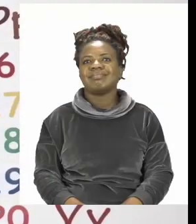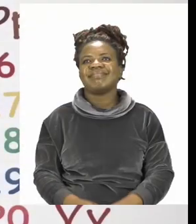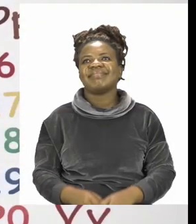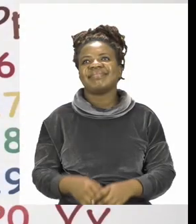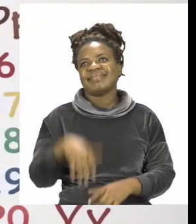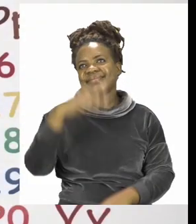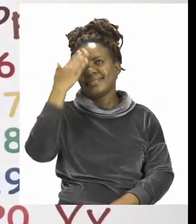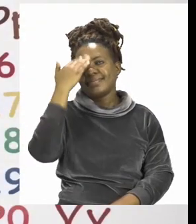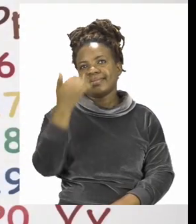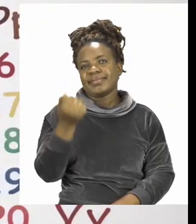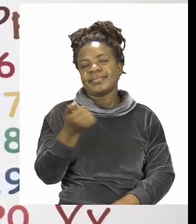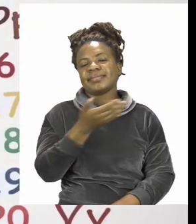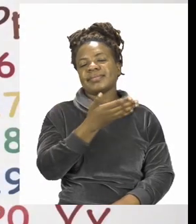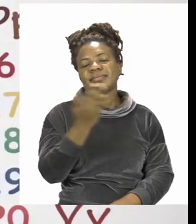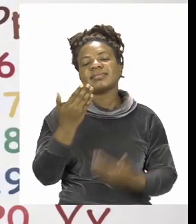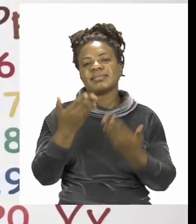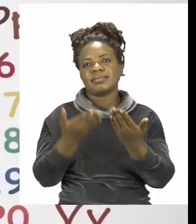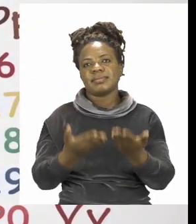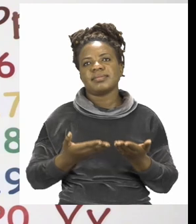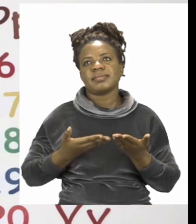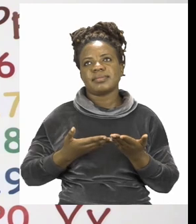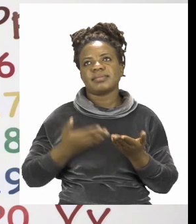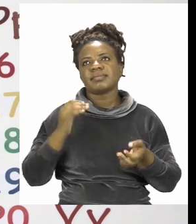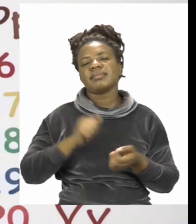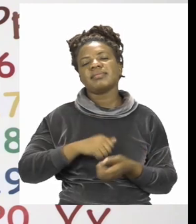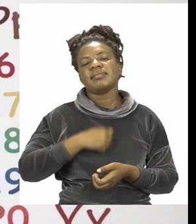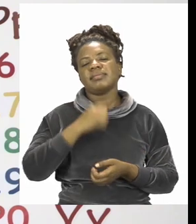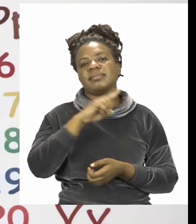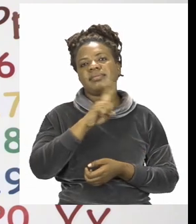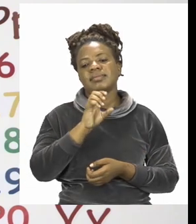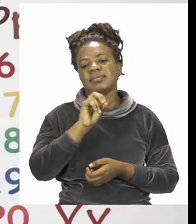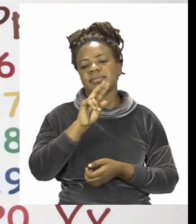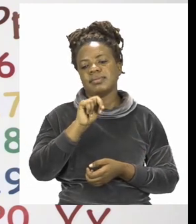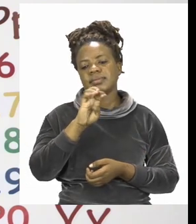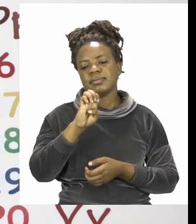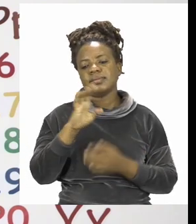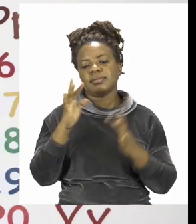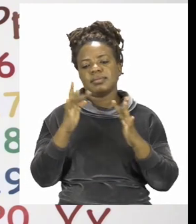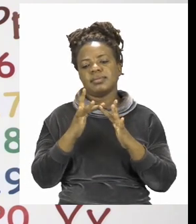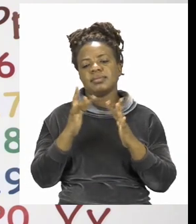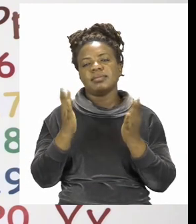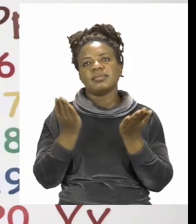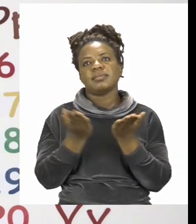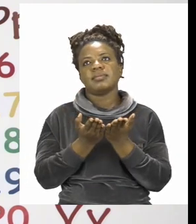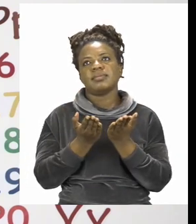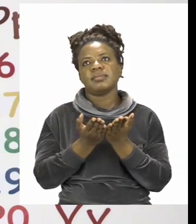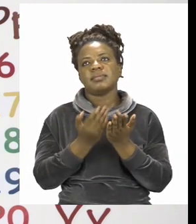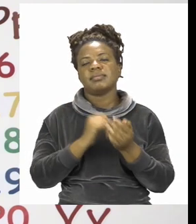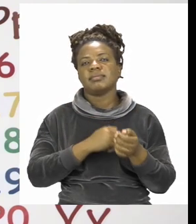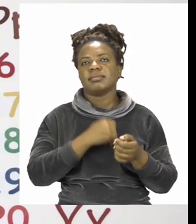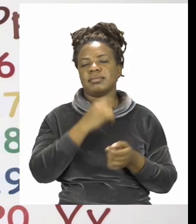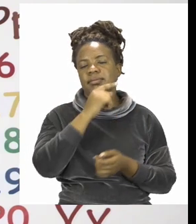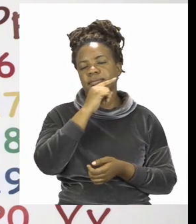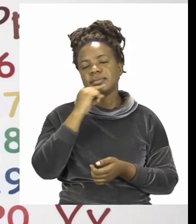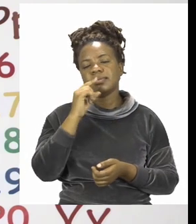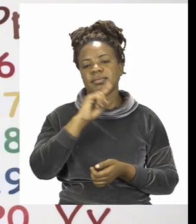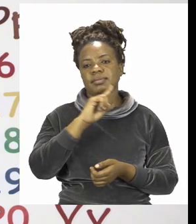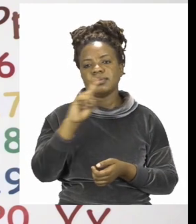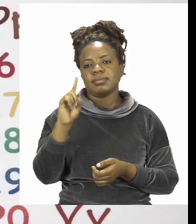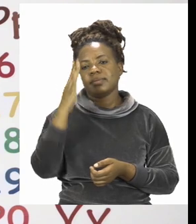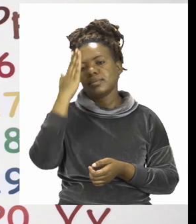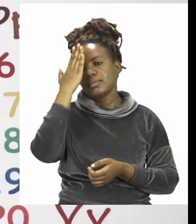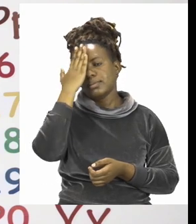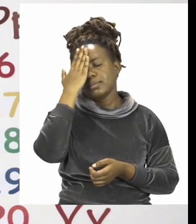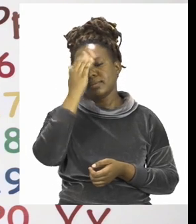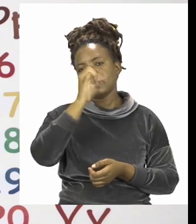Hello everyone and welcome to MyZone Online School. My name is Teacher Mutsa